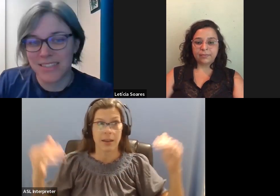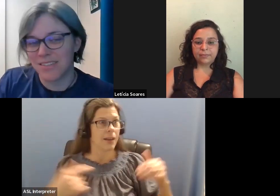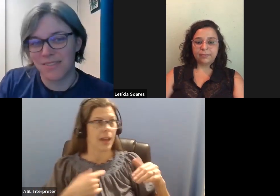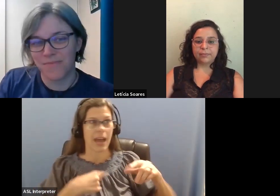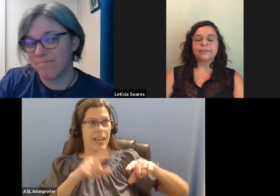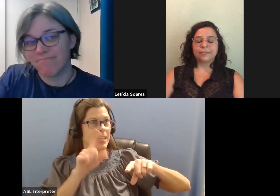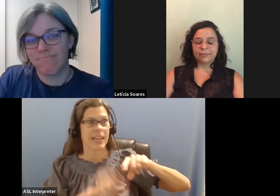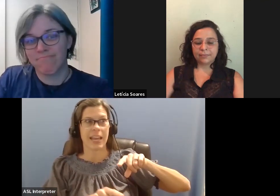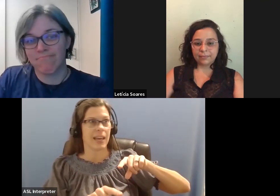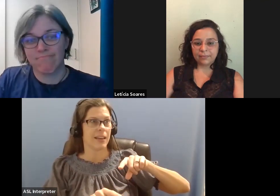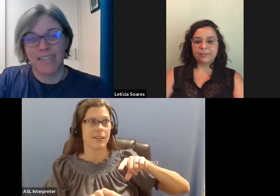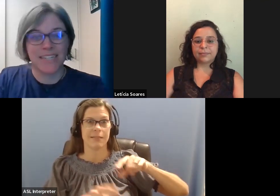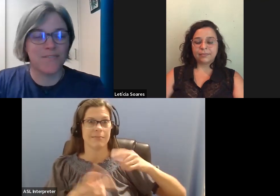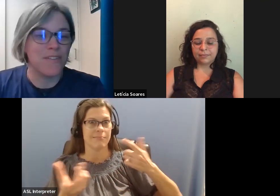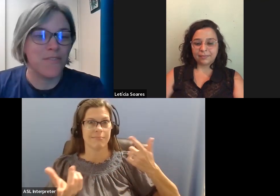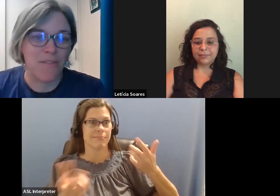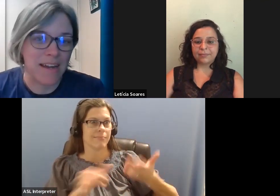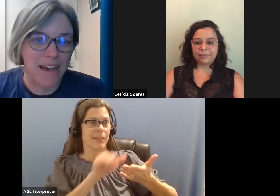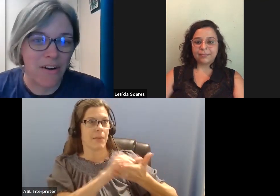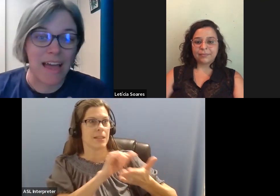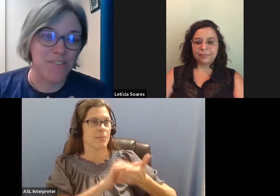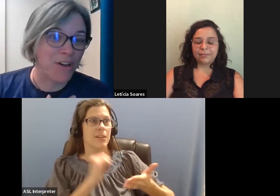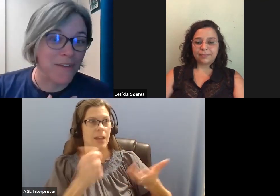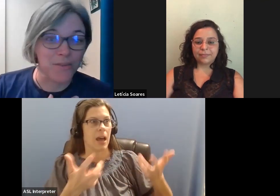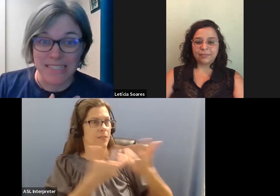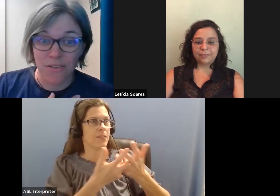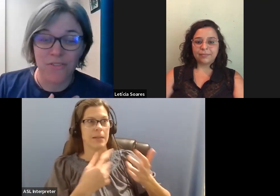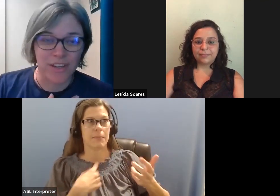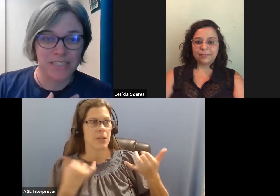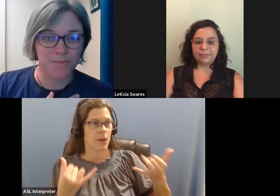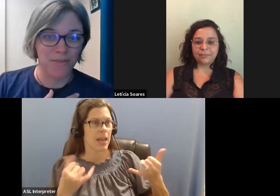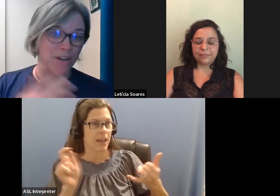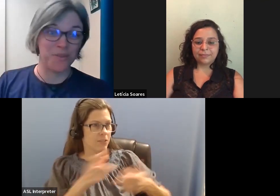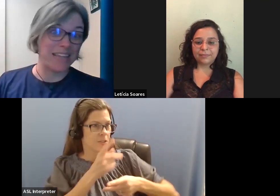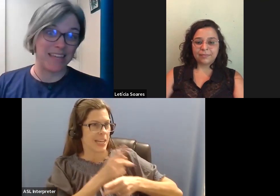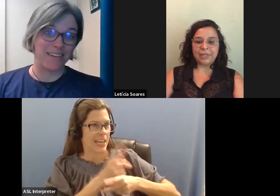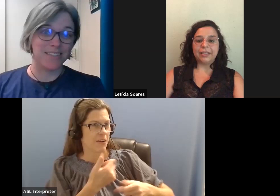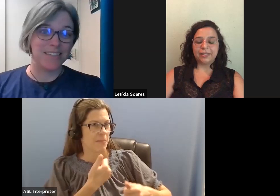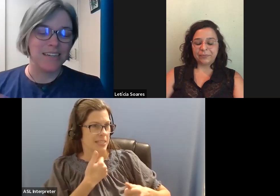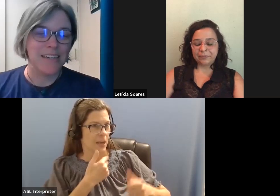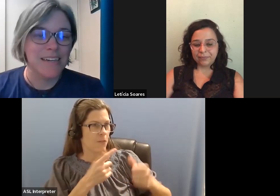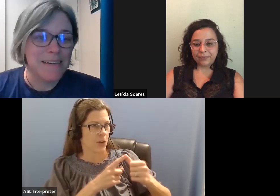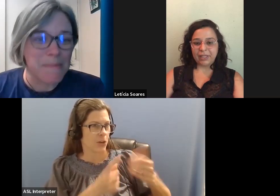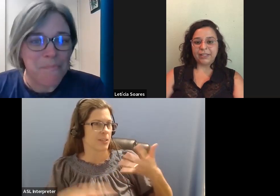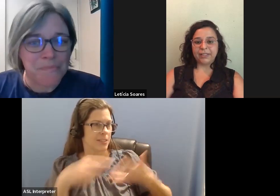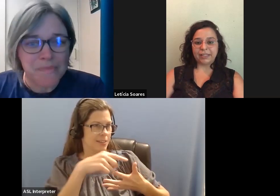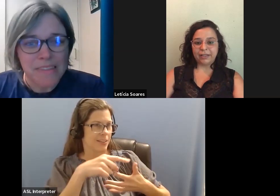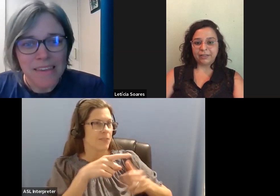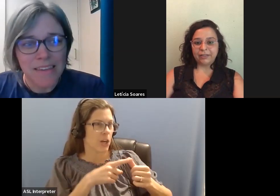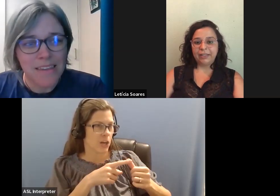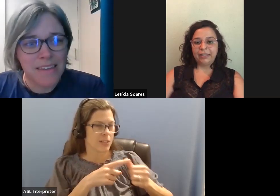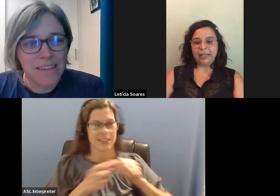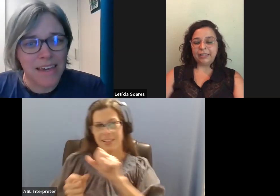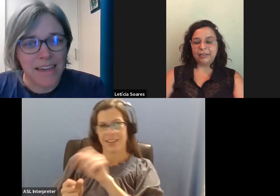that's, that doesn't fit for me right now. And I have to look after myself first before I do anything else. Yes. Yes,